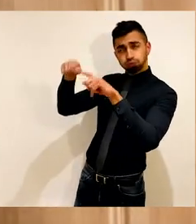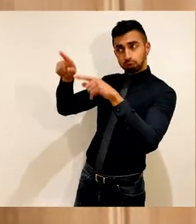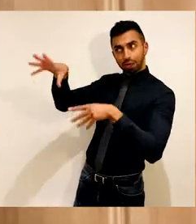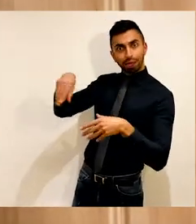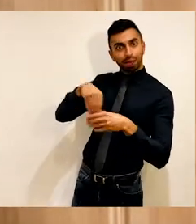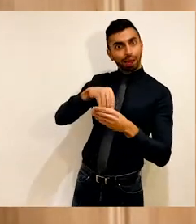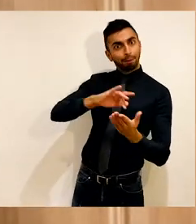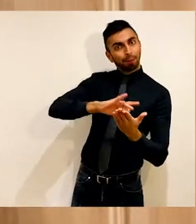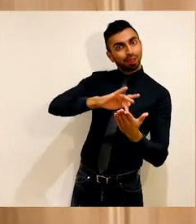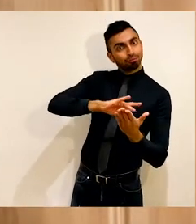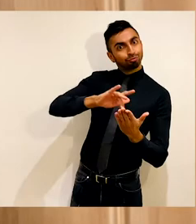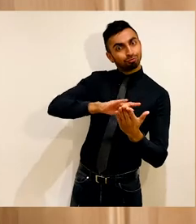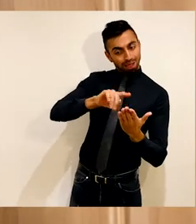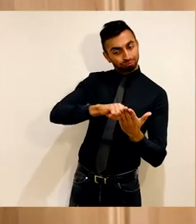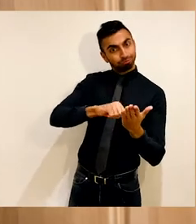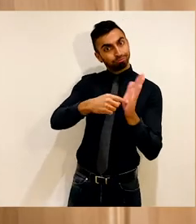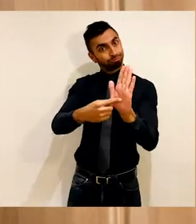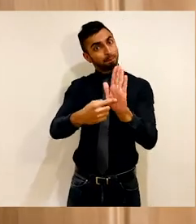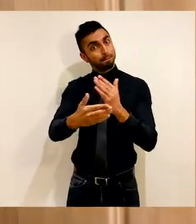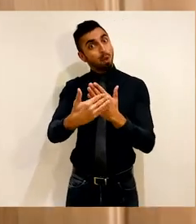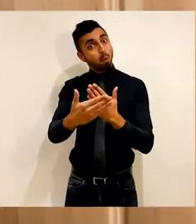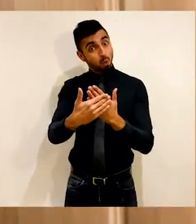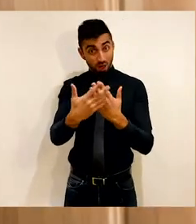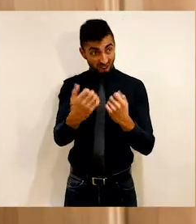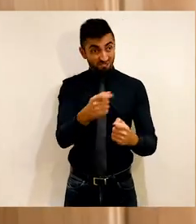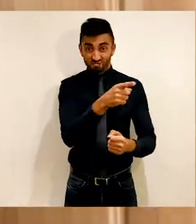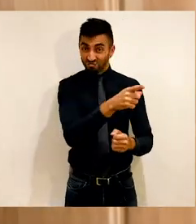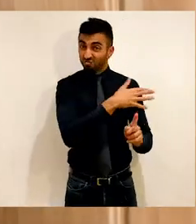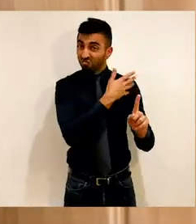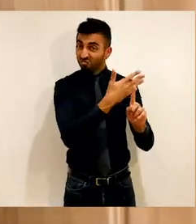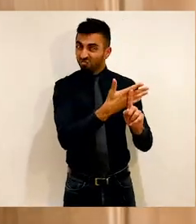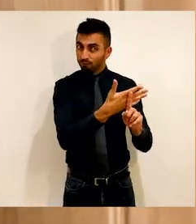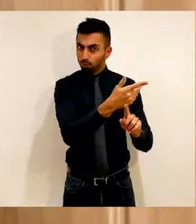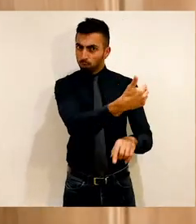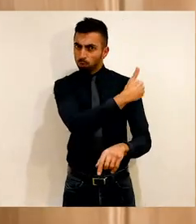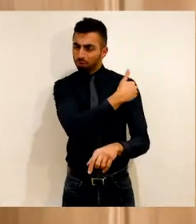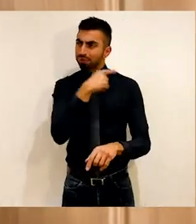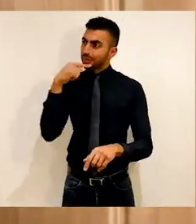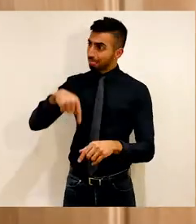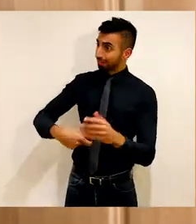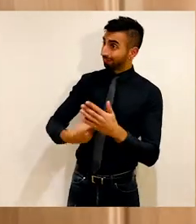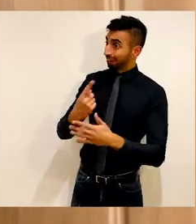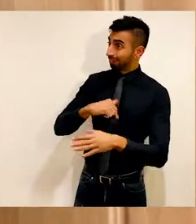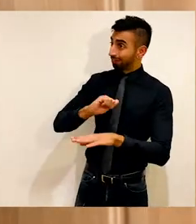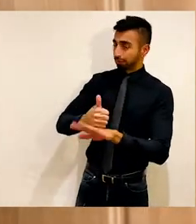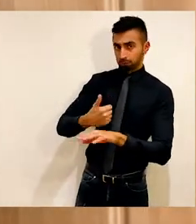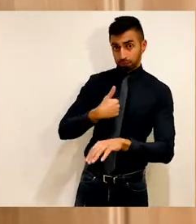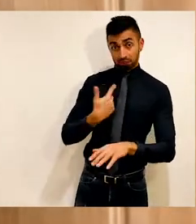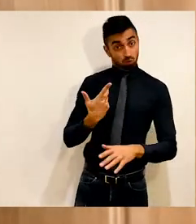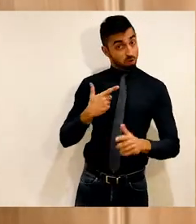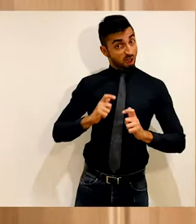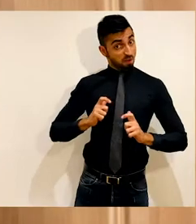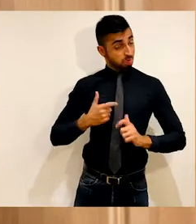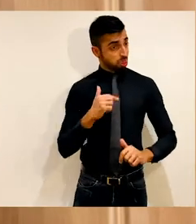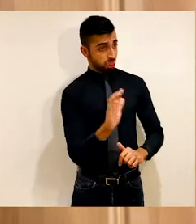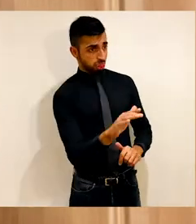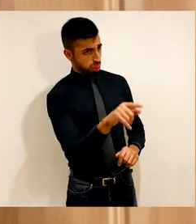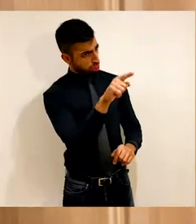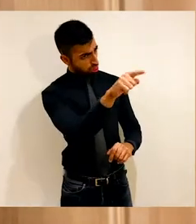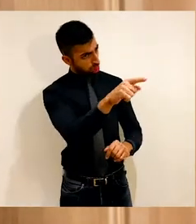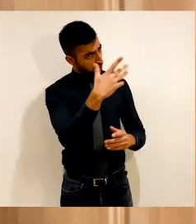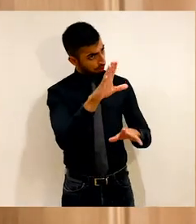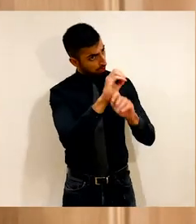platform. So when we began talking about this event, I felt comfortable asking them about how they were considering